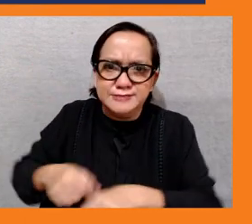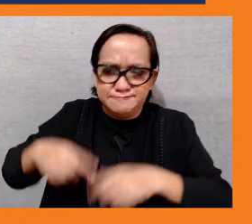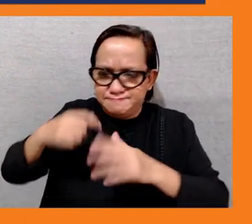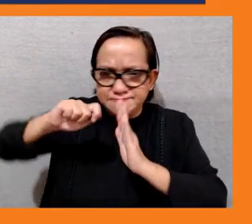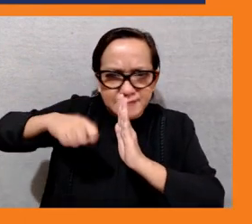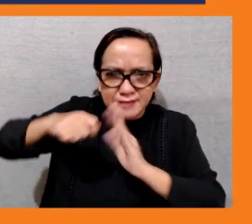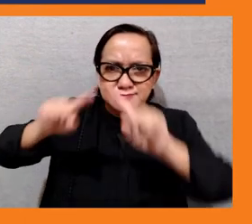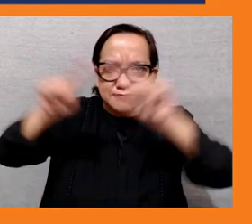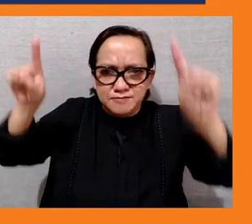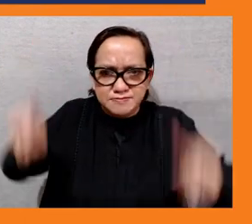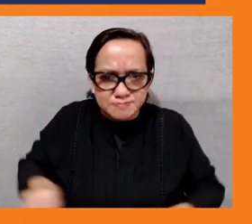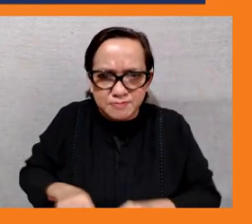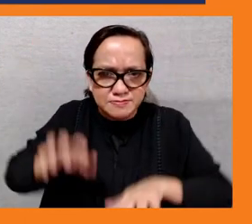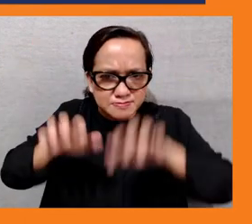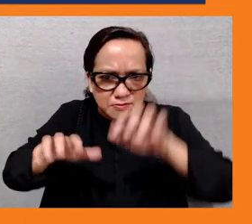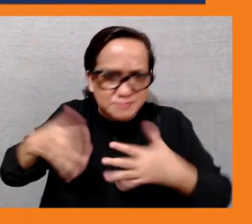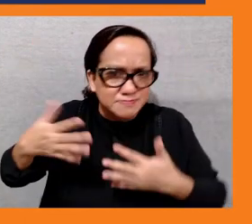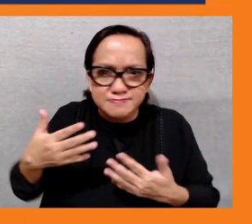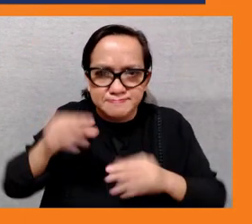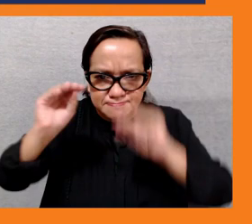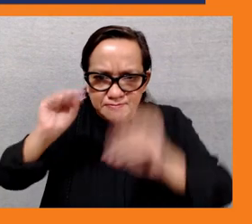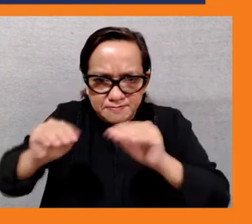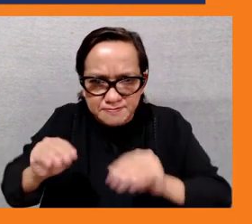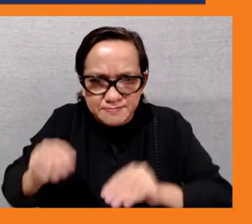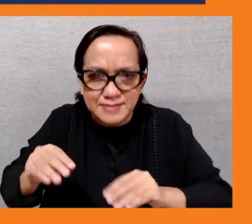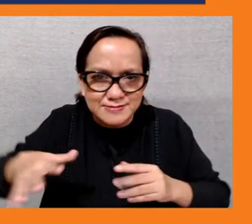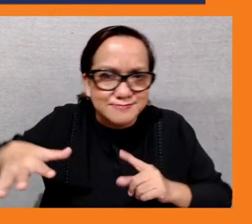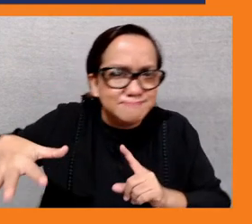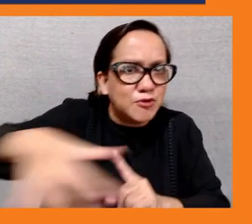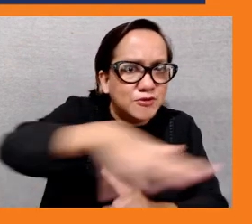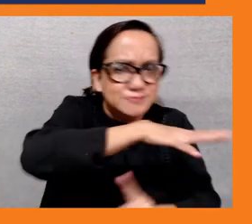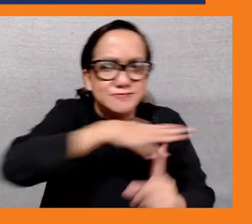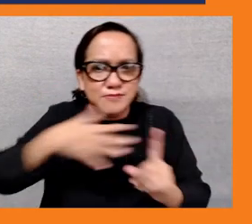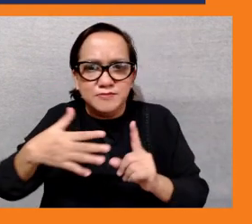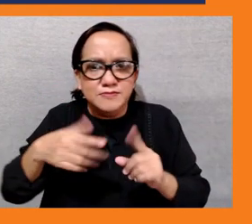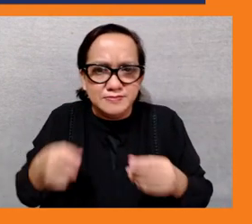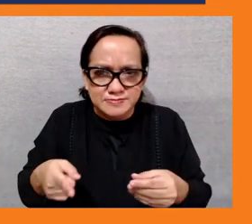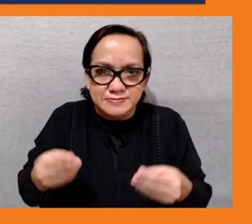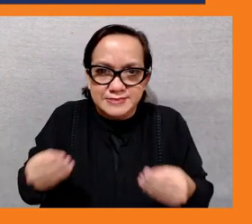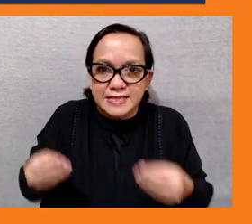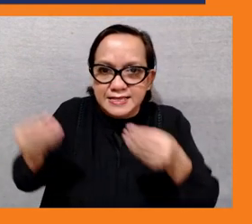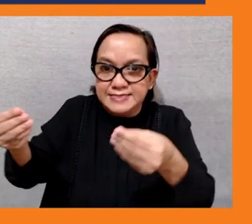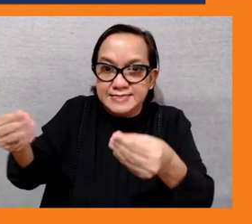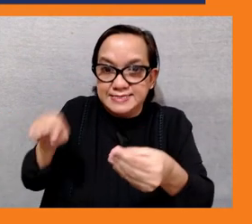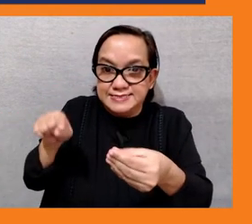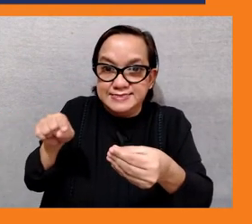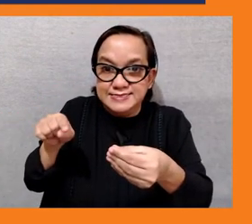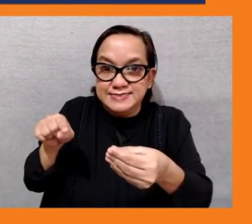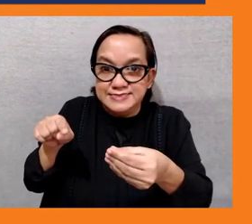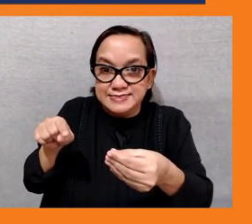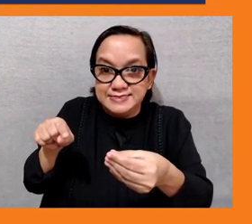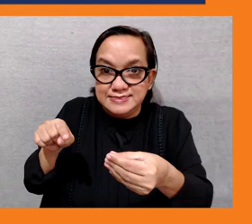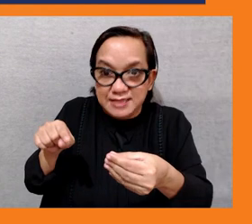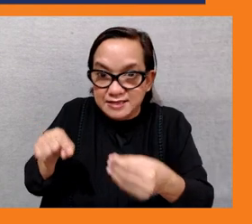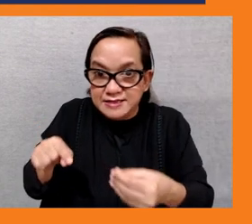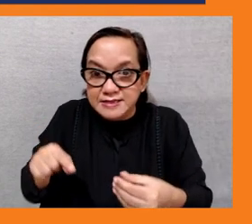middle sometimes the local ambassadors also recruiting at their youth members who are interested so um there's always um an opportunity